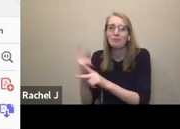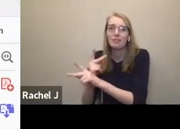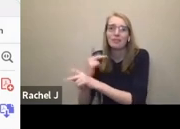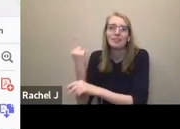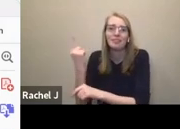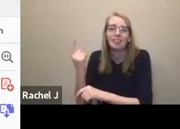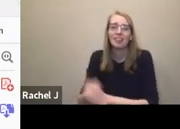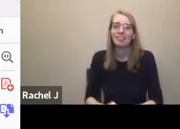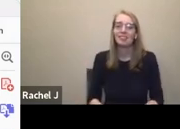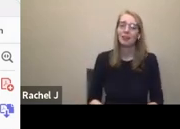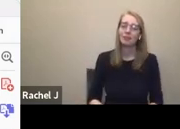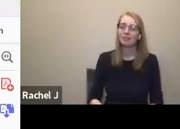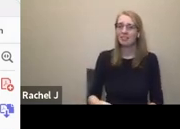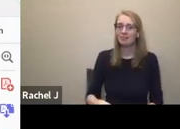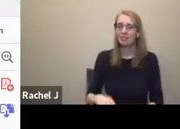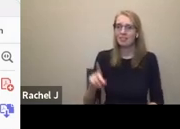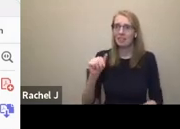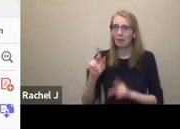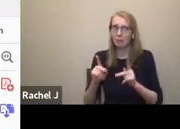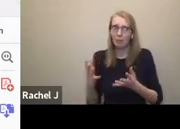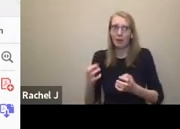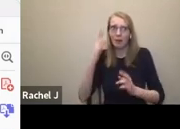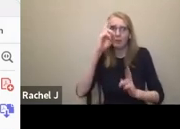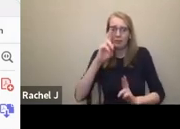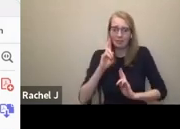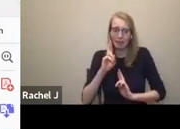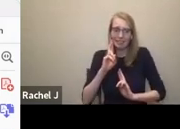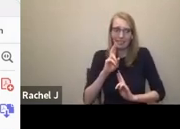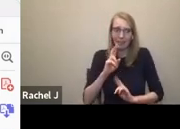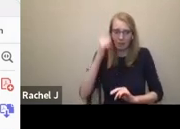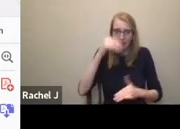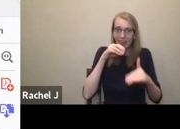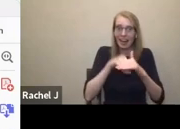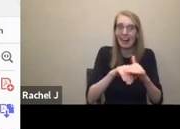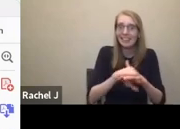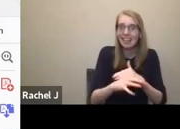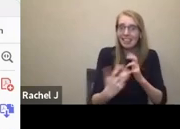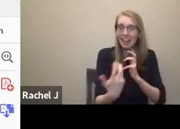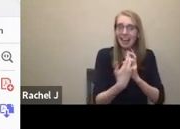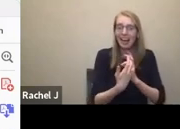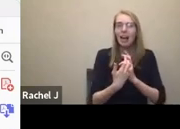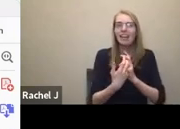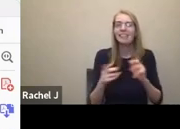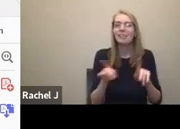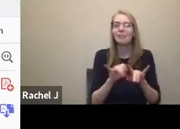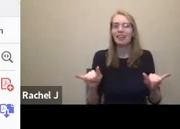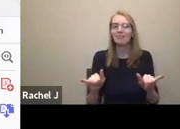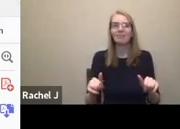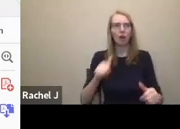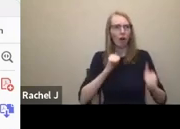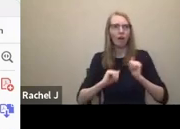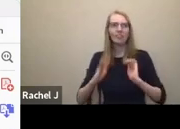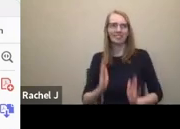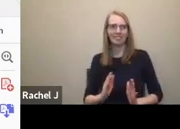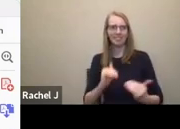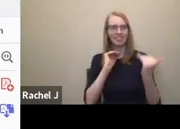artists rather than just as human rights and diversity concerns. Okay, I think we're almost there. There's one thing that I want to talk about in